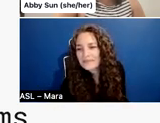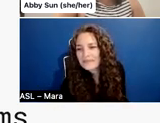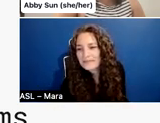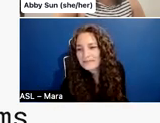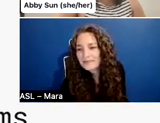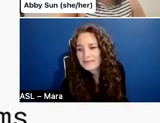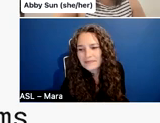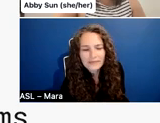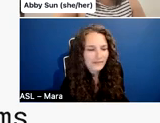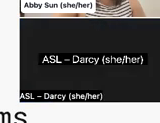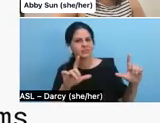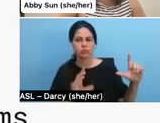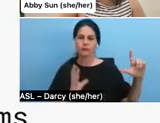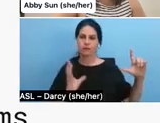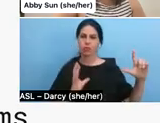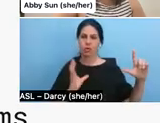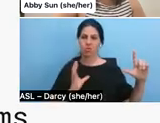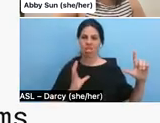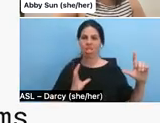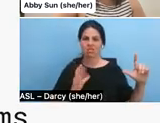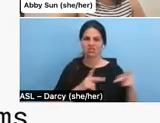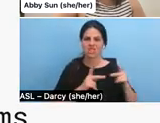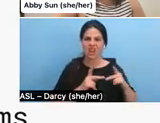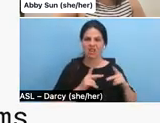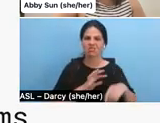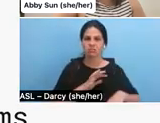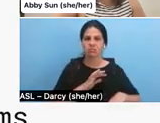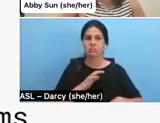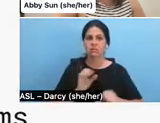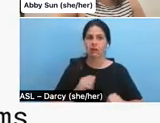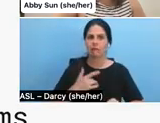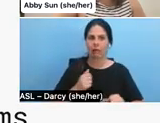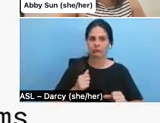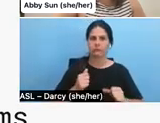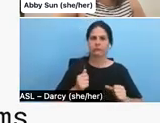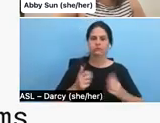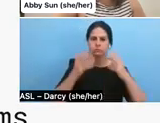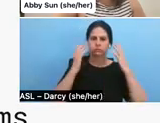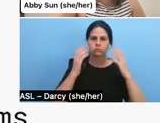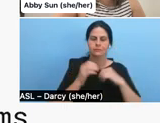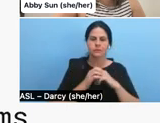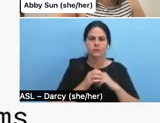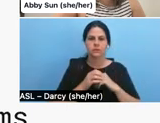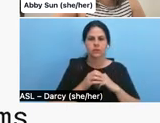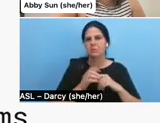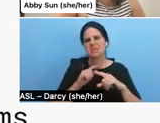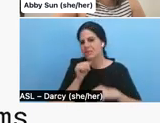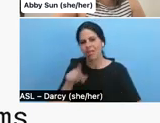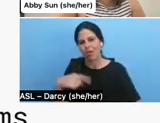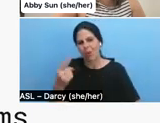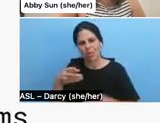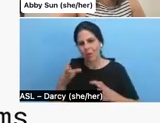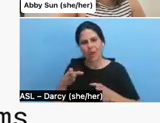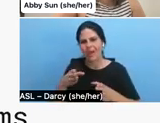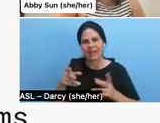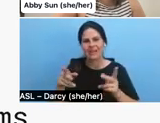formal setting and it can be very intimidating, but, uh, this is not the only way to meet financiers. This, in fact,